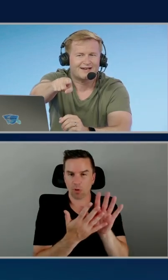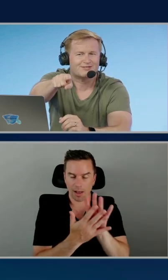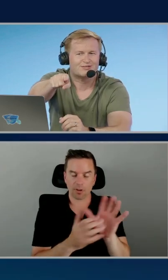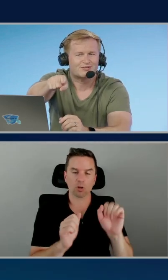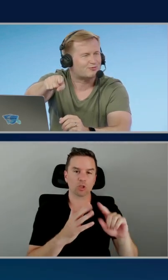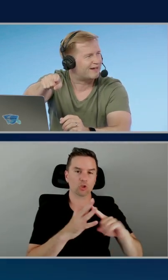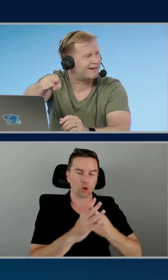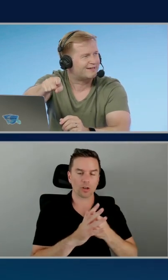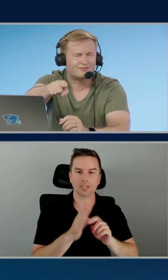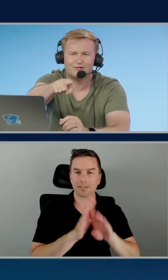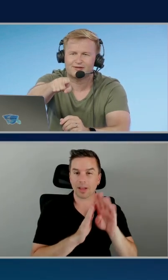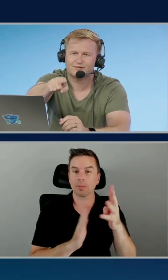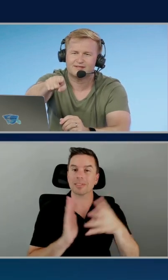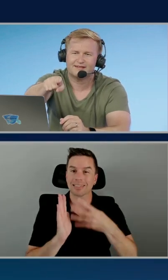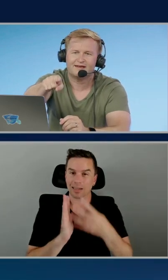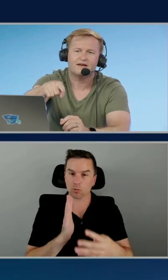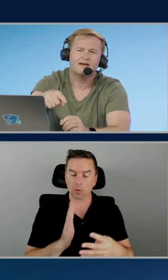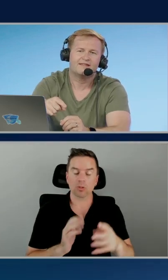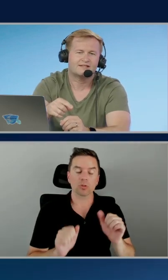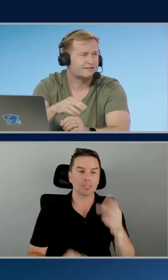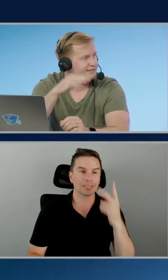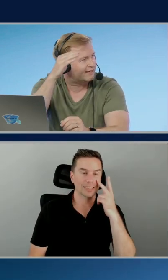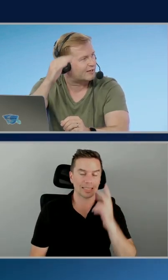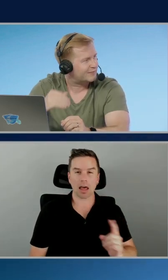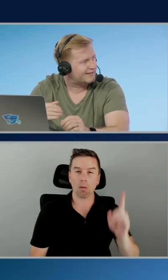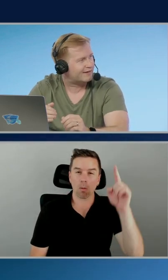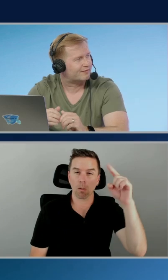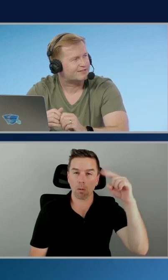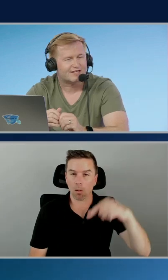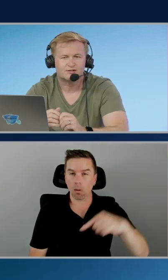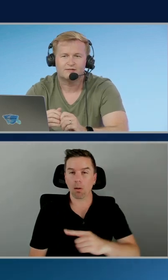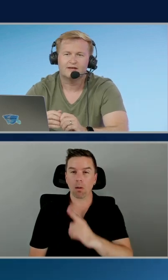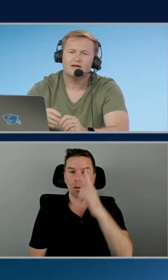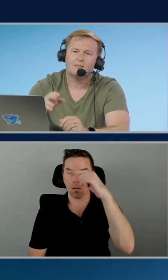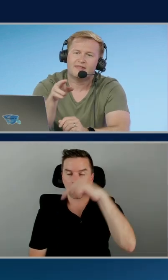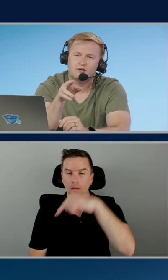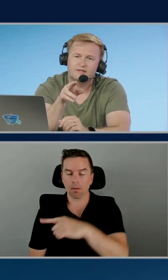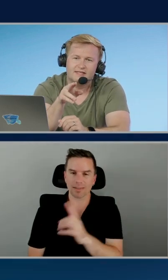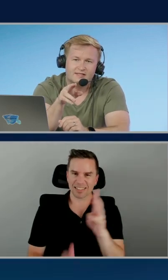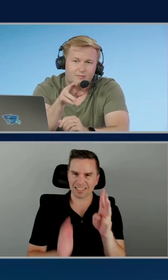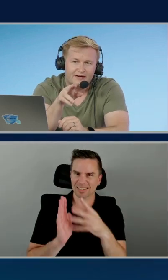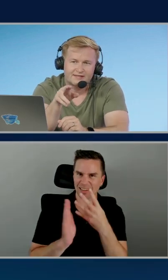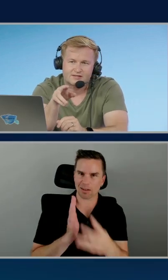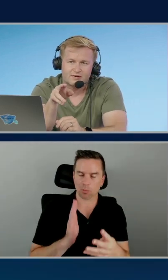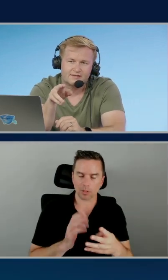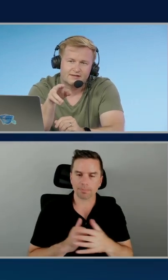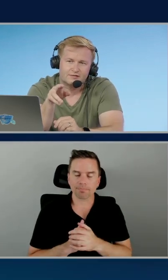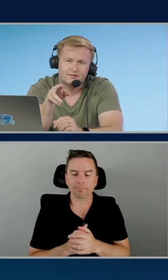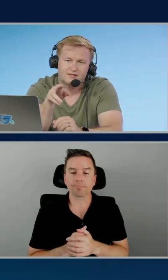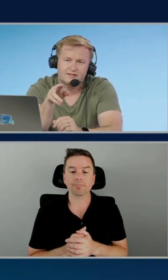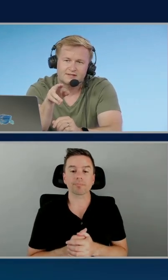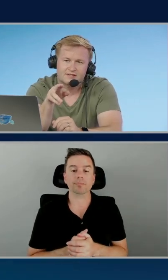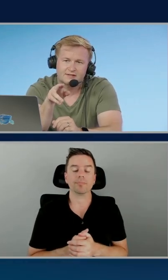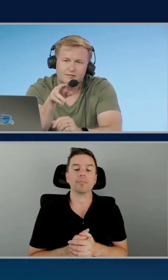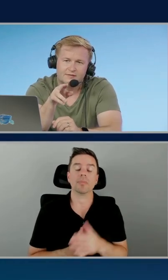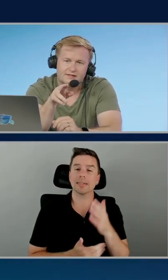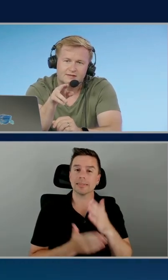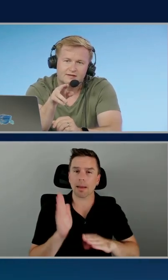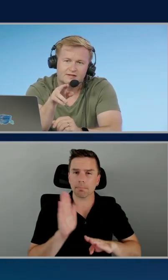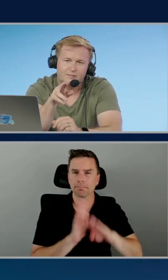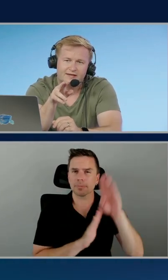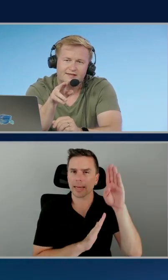see the up and down sort of square roller coaster there. That's a scaling up and down on a schedule. But then you'll see the spikes as well that you'll notice there's